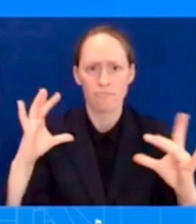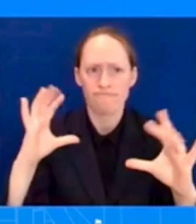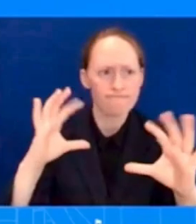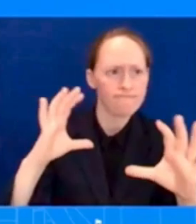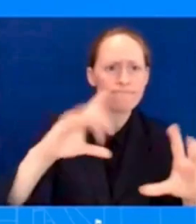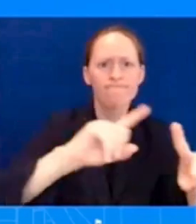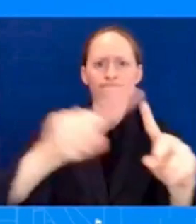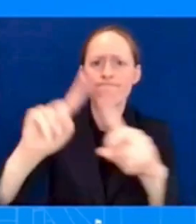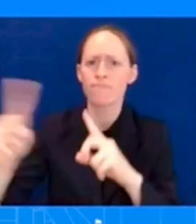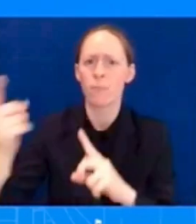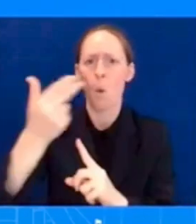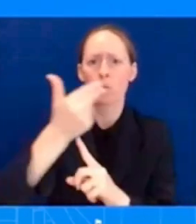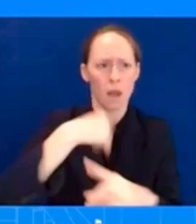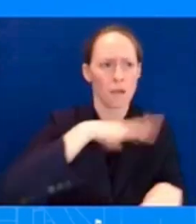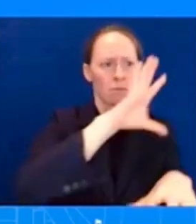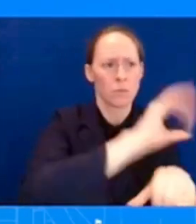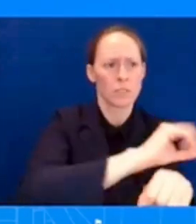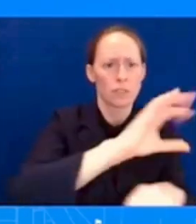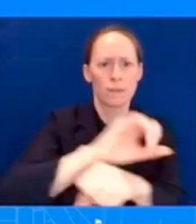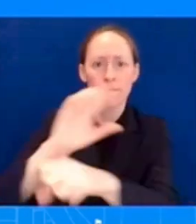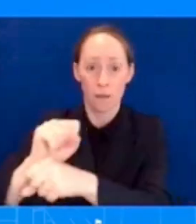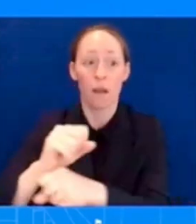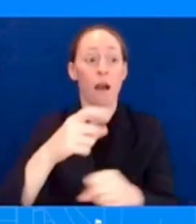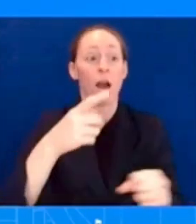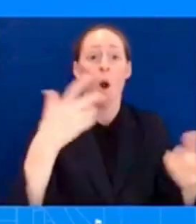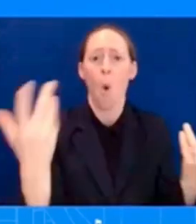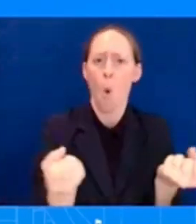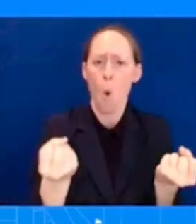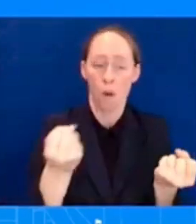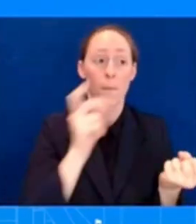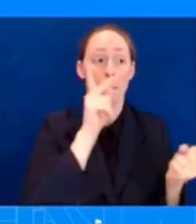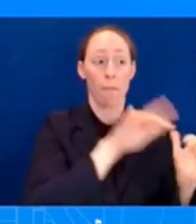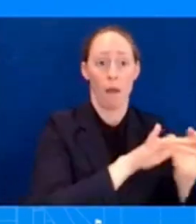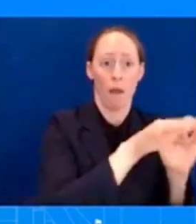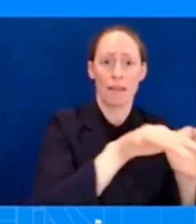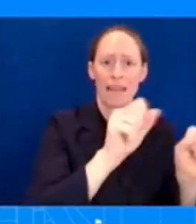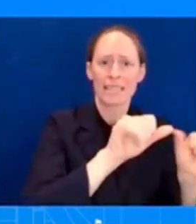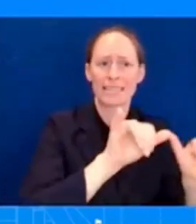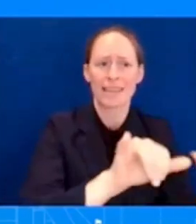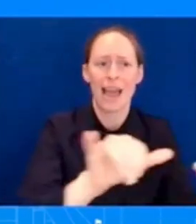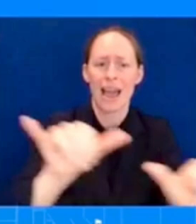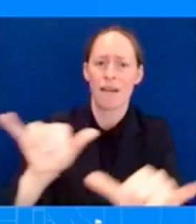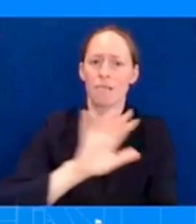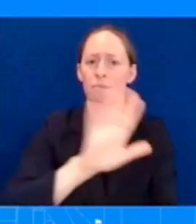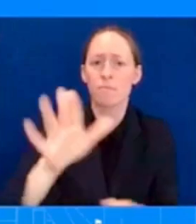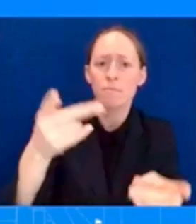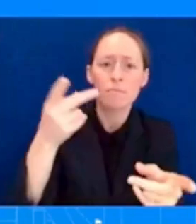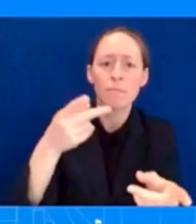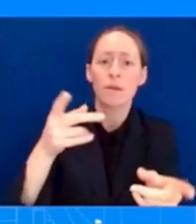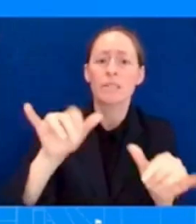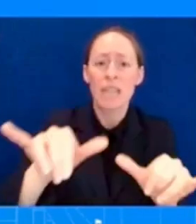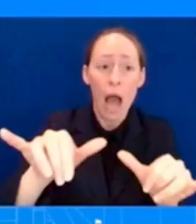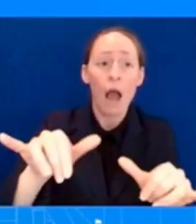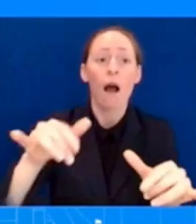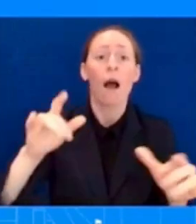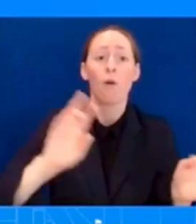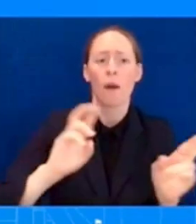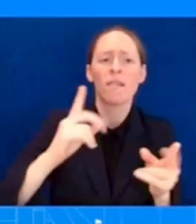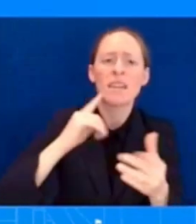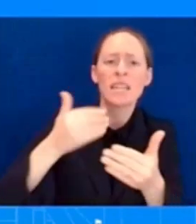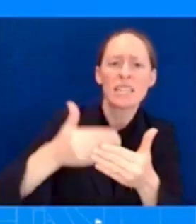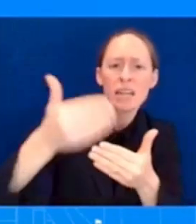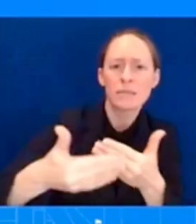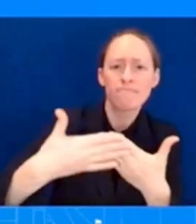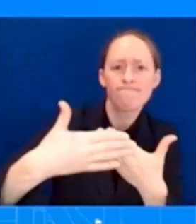that this is in coordination with the governor as he has also stood up a program to provide airbnb rooms or other